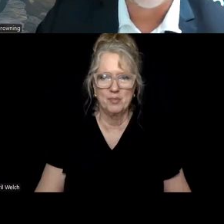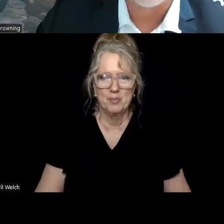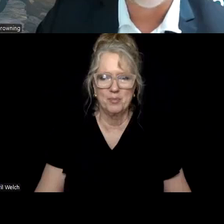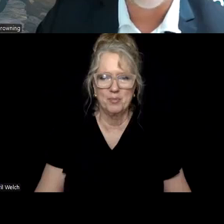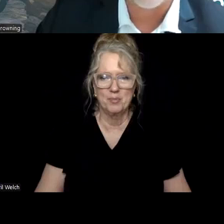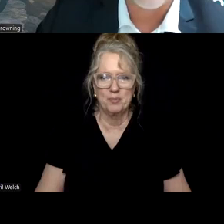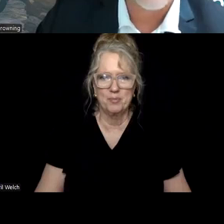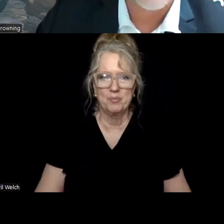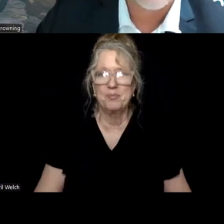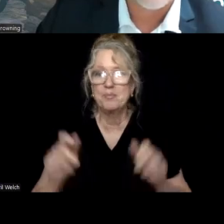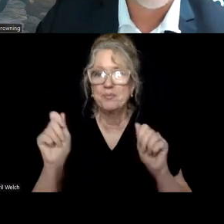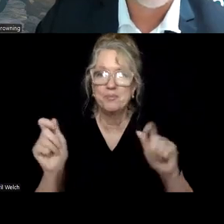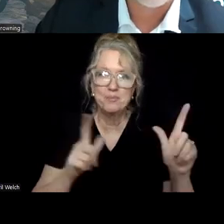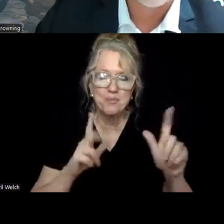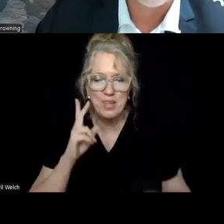Move to the next slide.